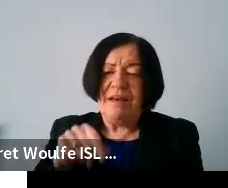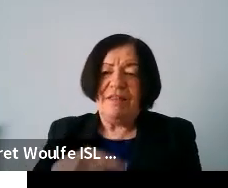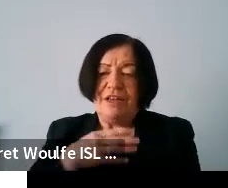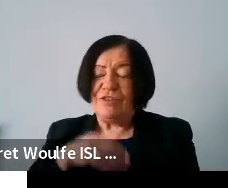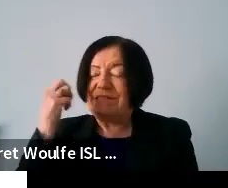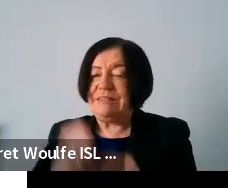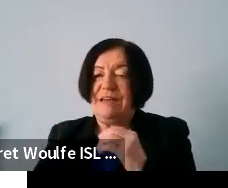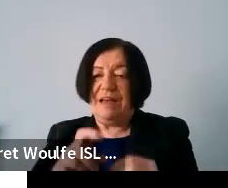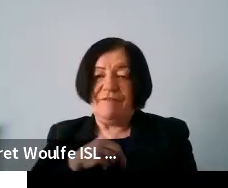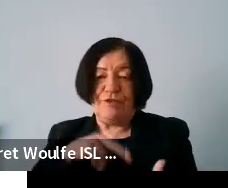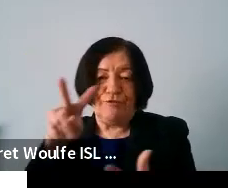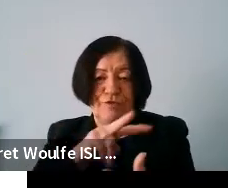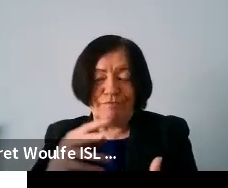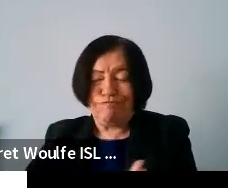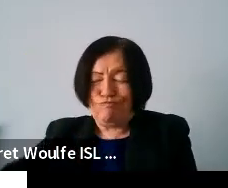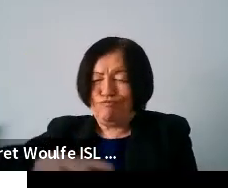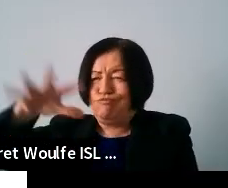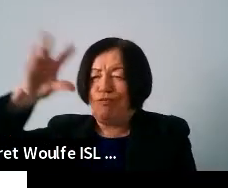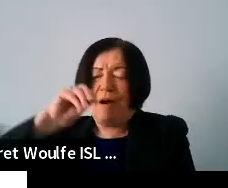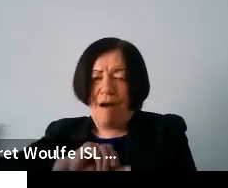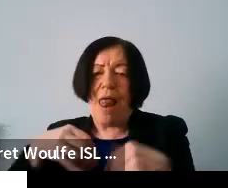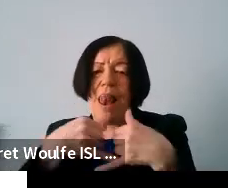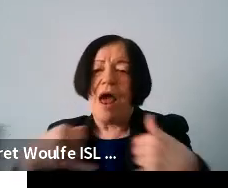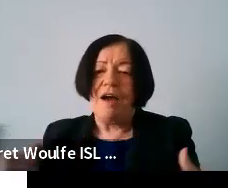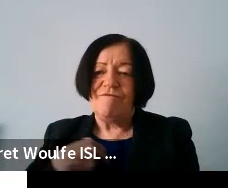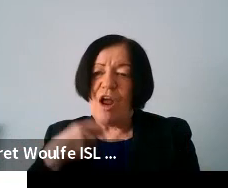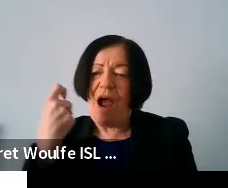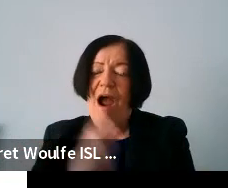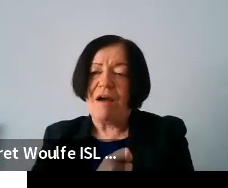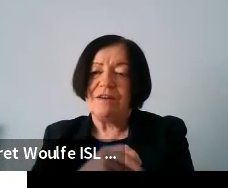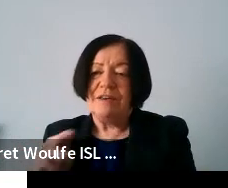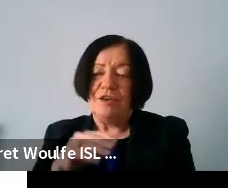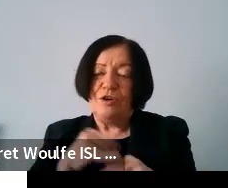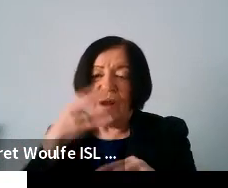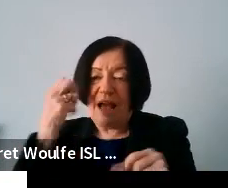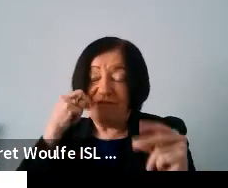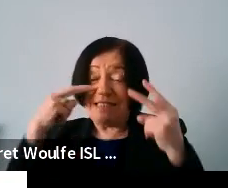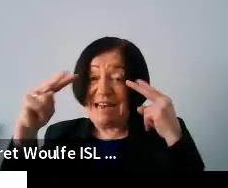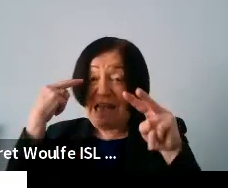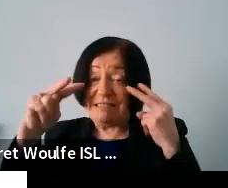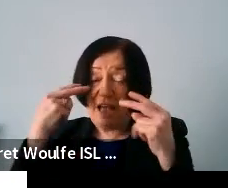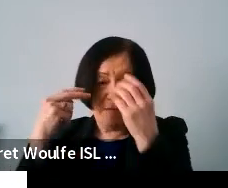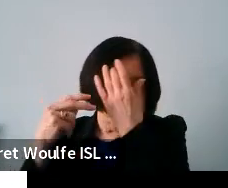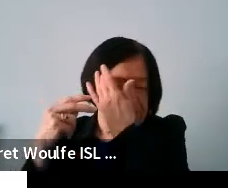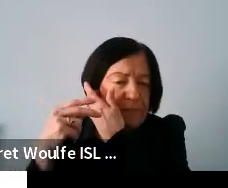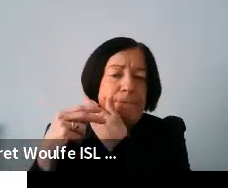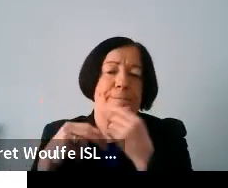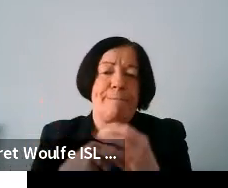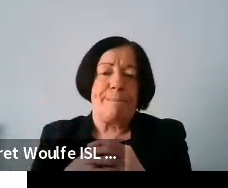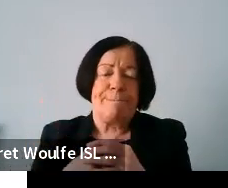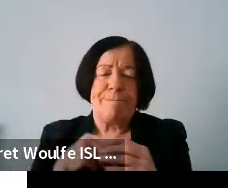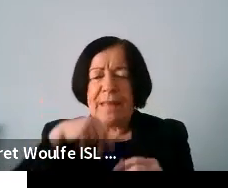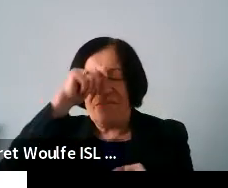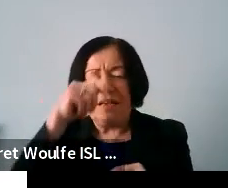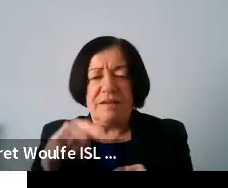up having to read through a sea of stuff online which is very hard for people with dyslexia for example um i